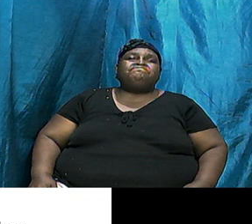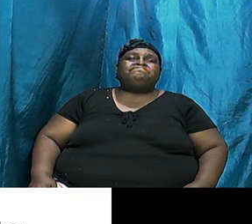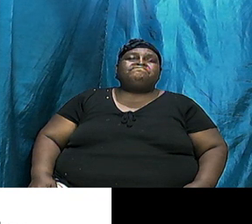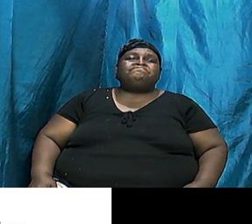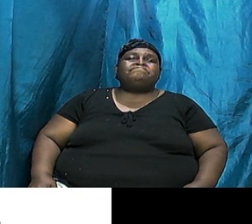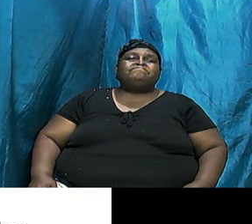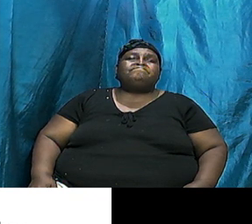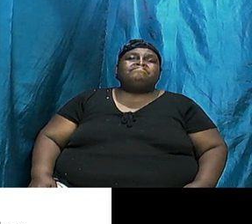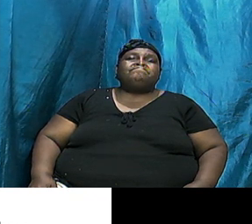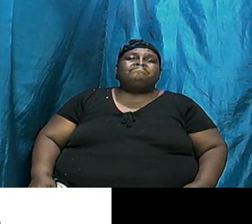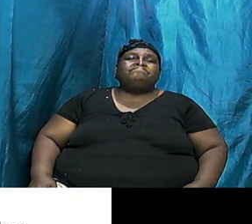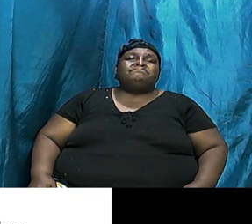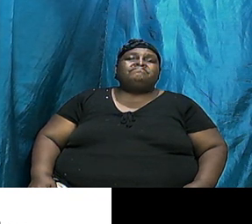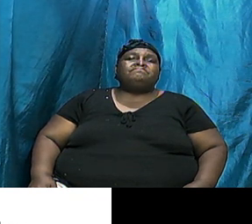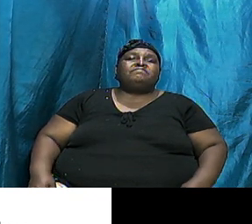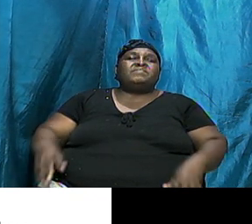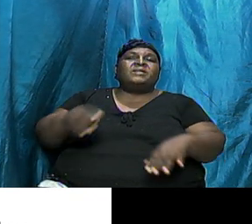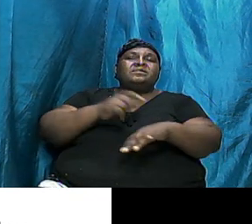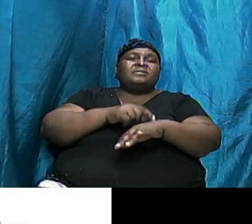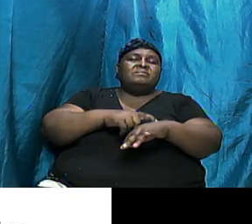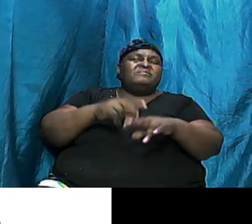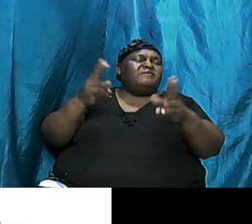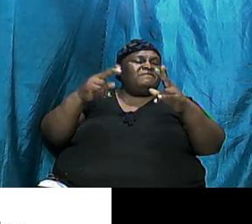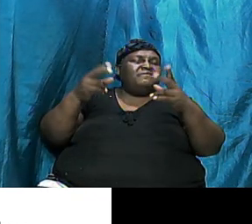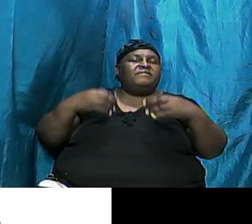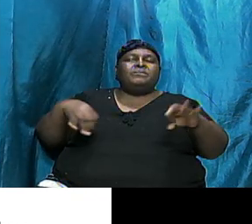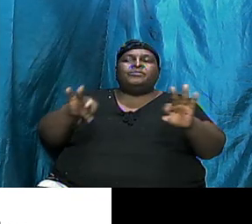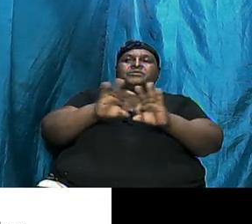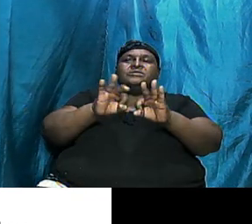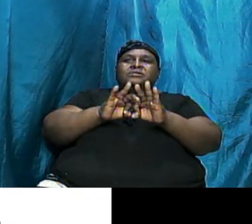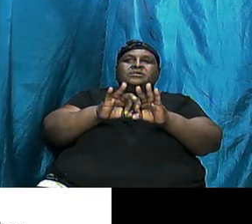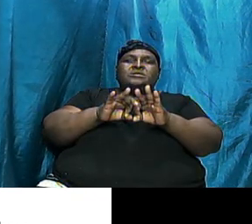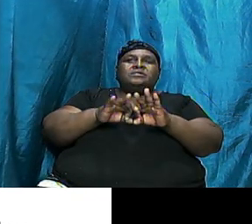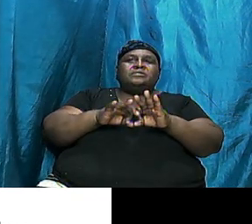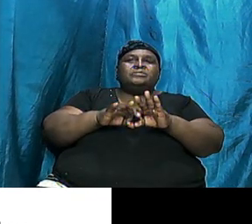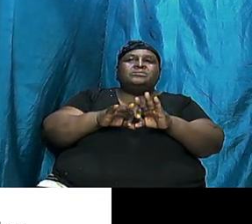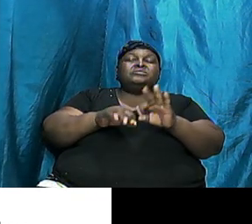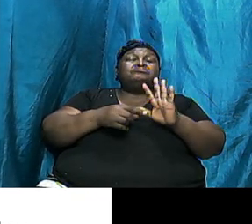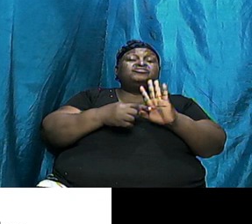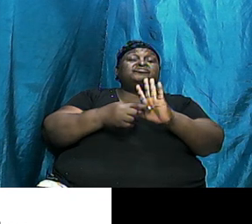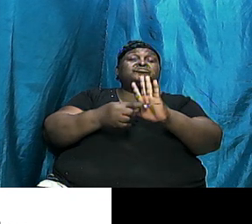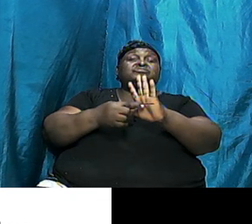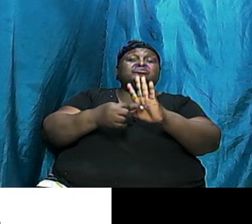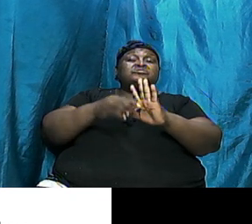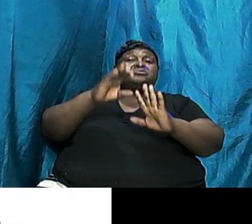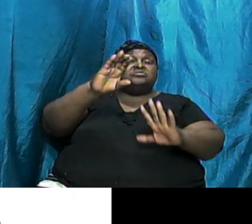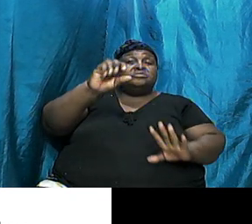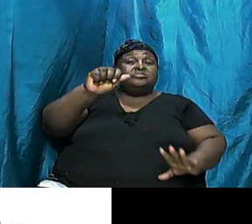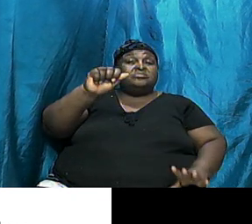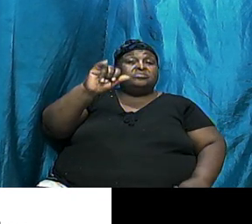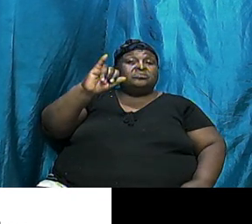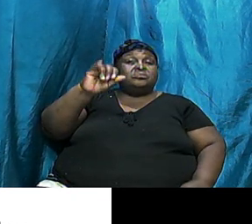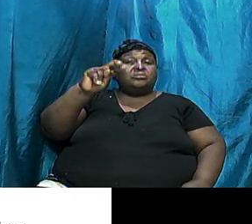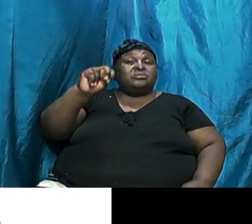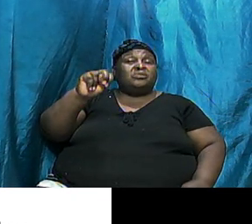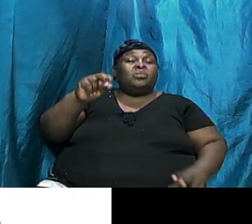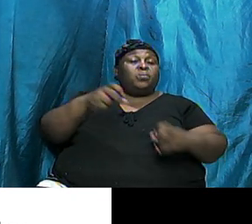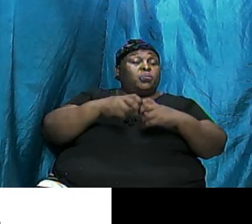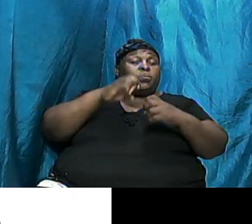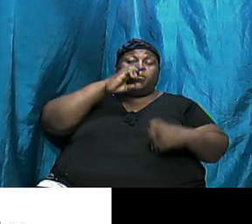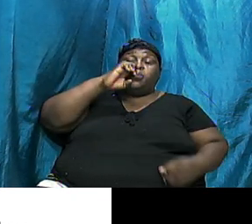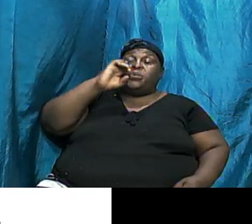over time, and this is very important, we are showing here that Cain's descendant, they were corrupt,